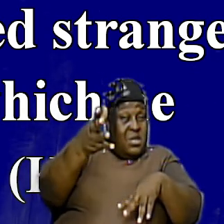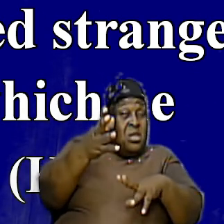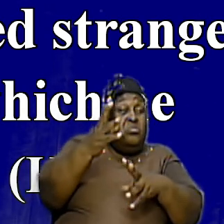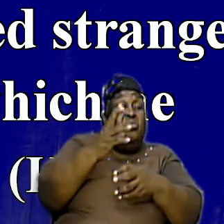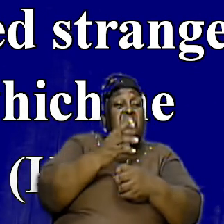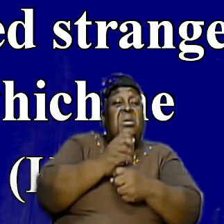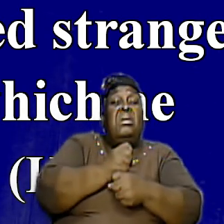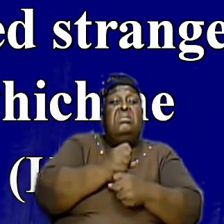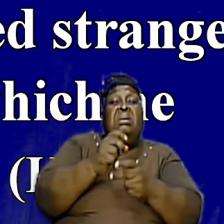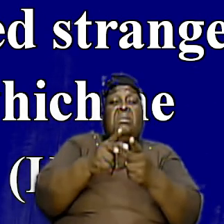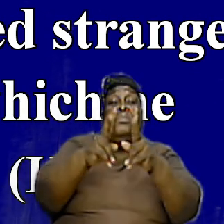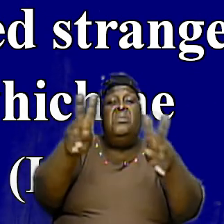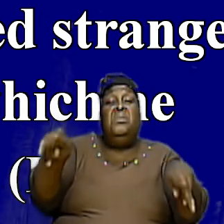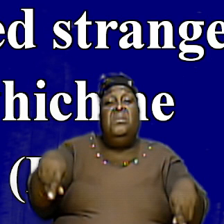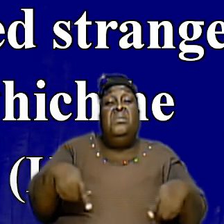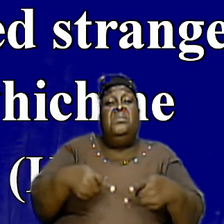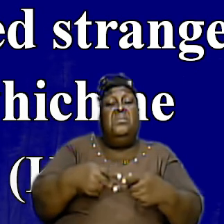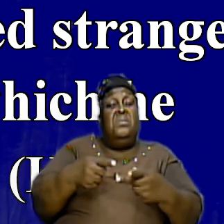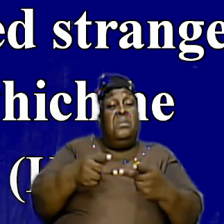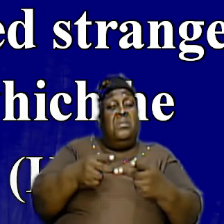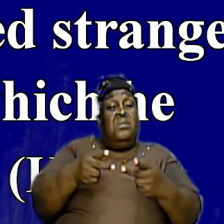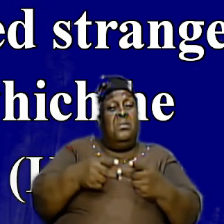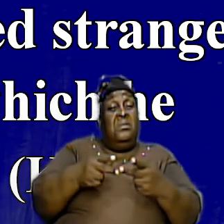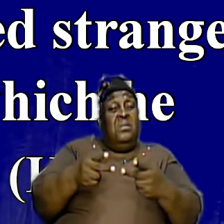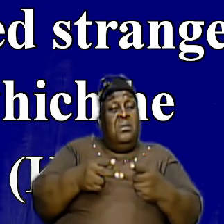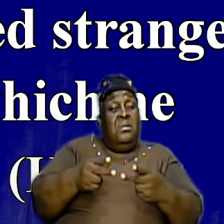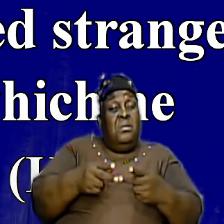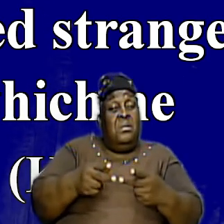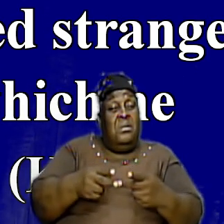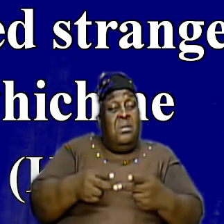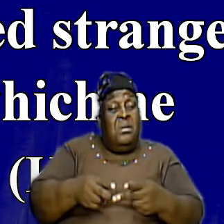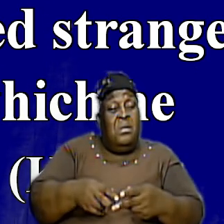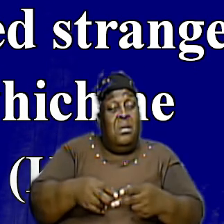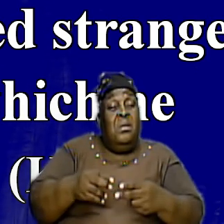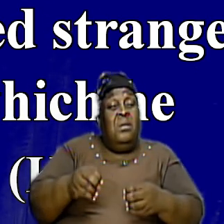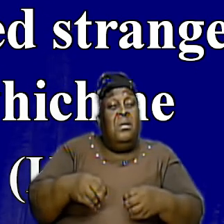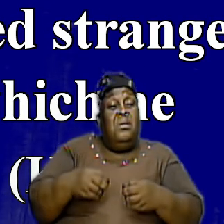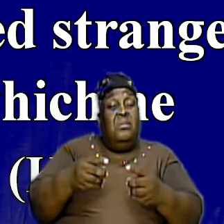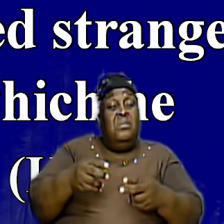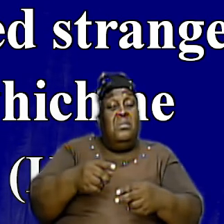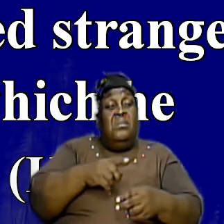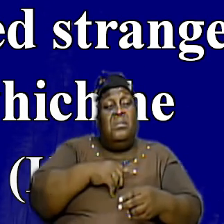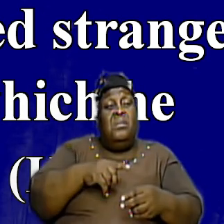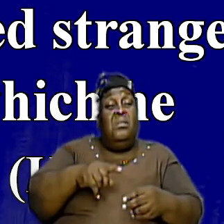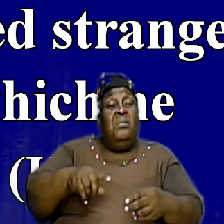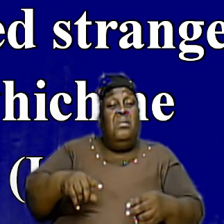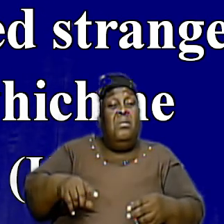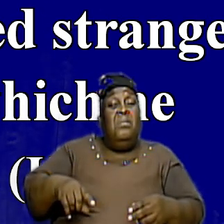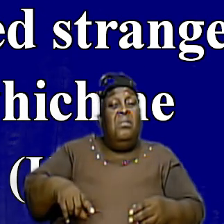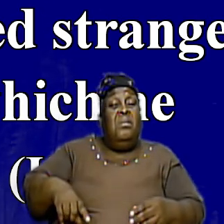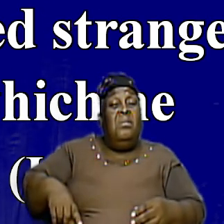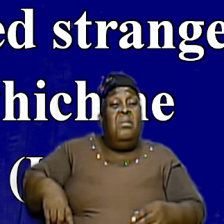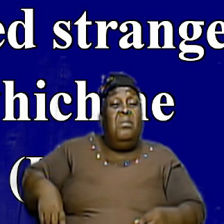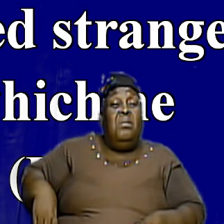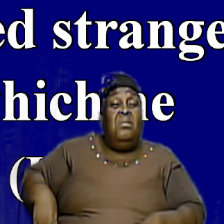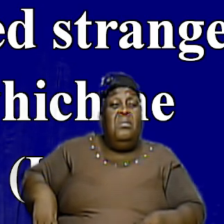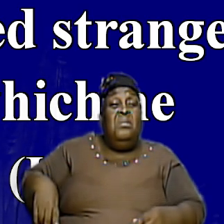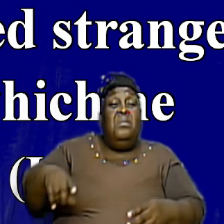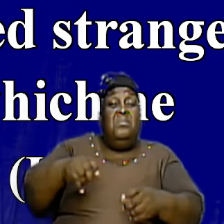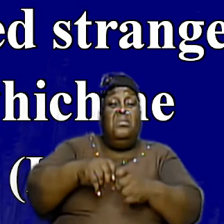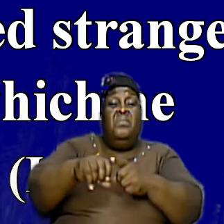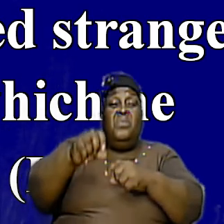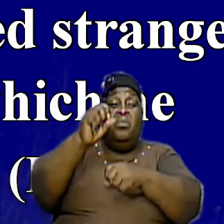at the place of what you would call giving to the Lord amen in terms of their work